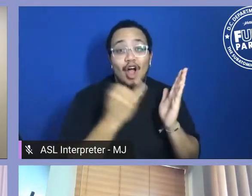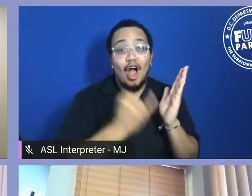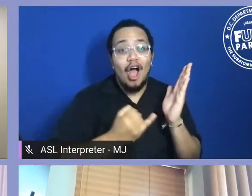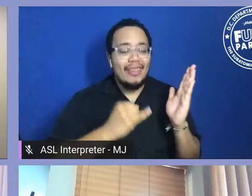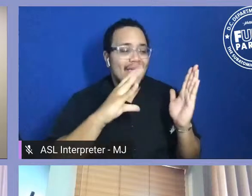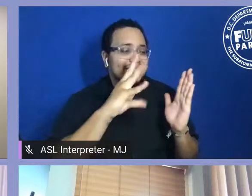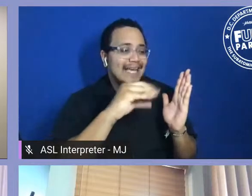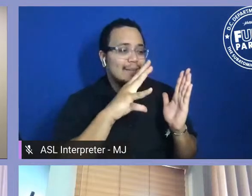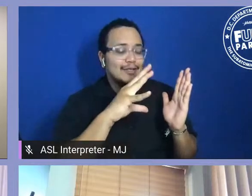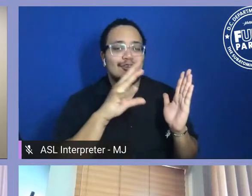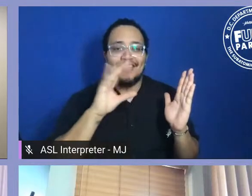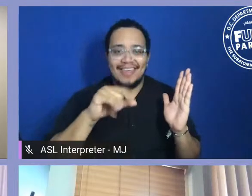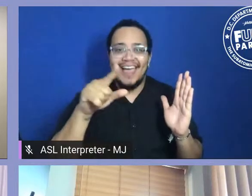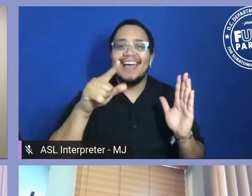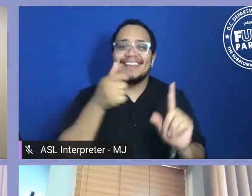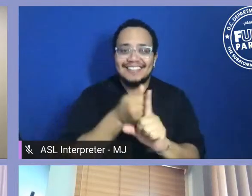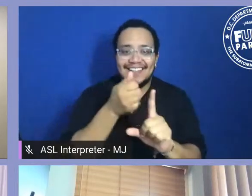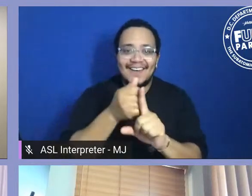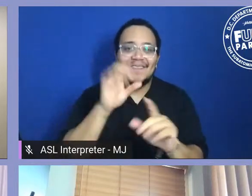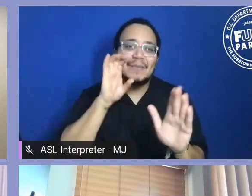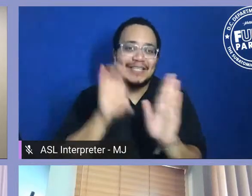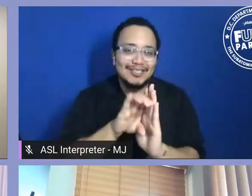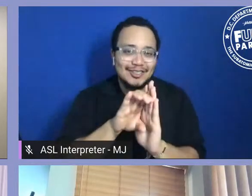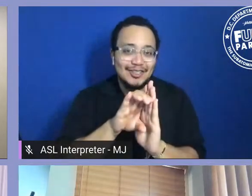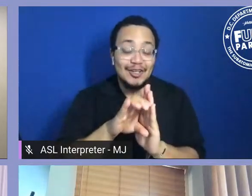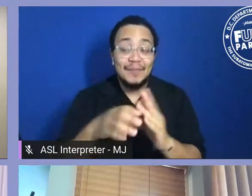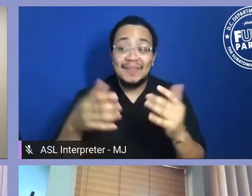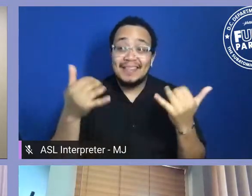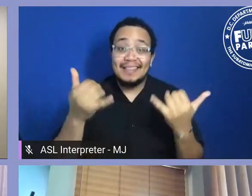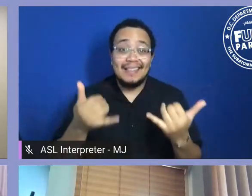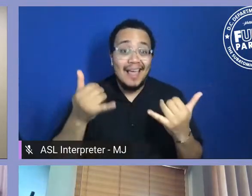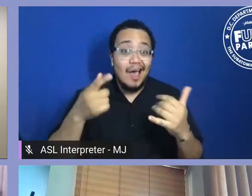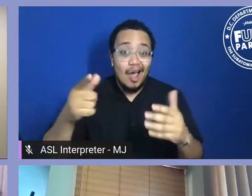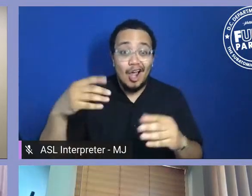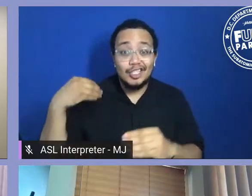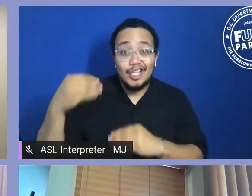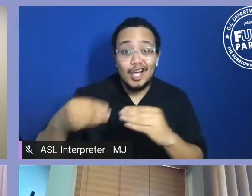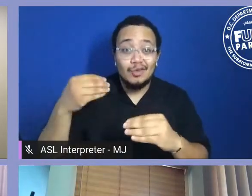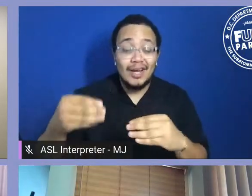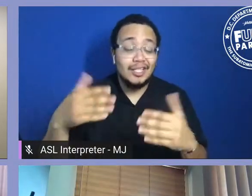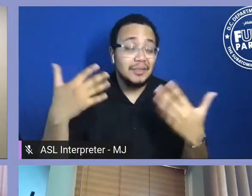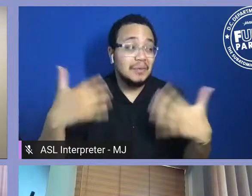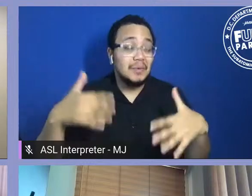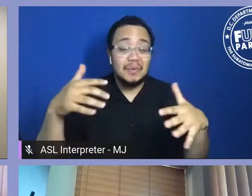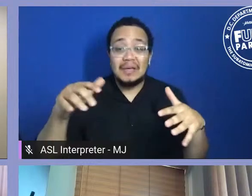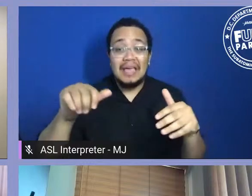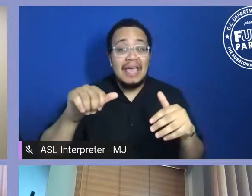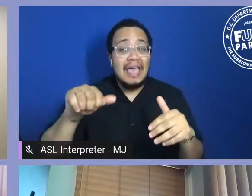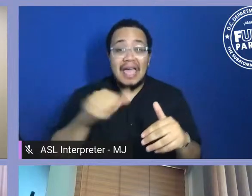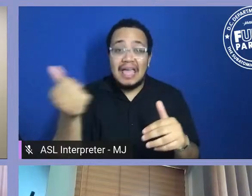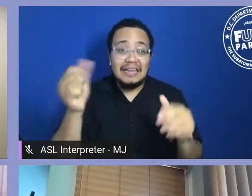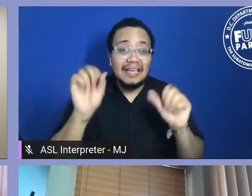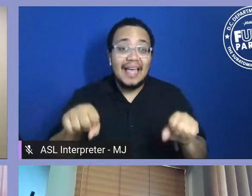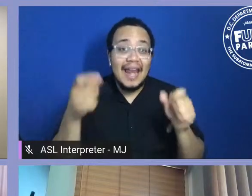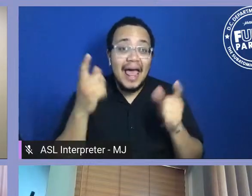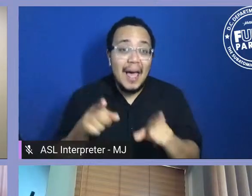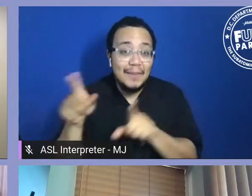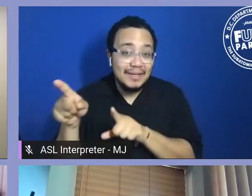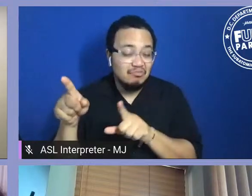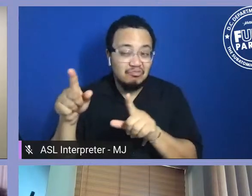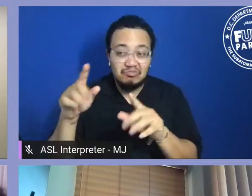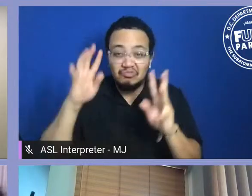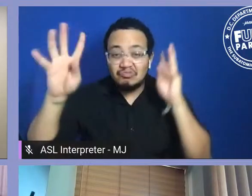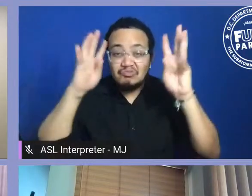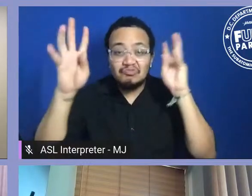This is the era where everything goes. And how well it turns out depends on what it look like and whether or not you can articulate it when